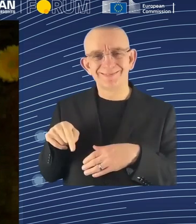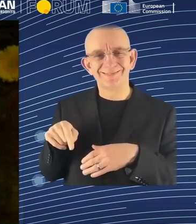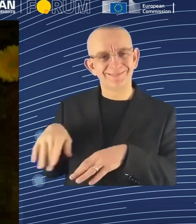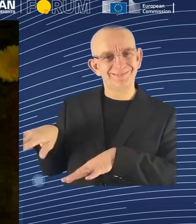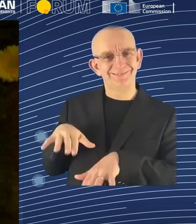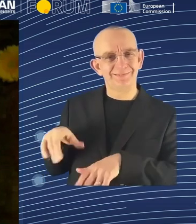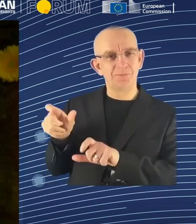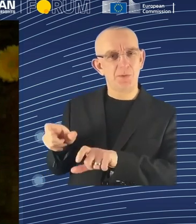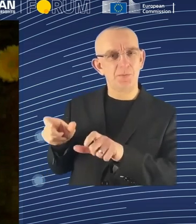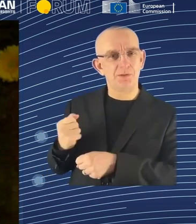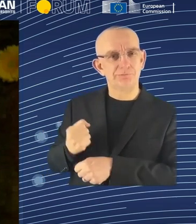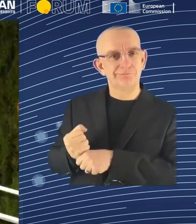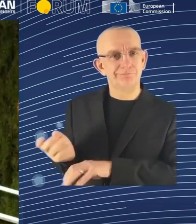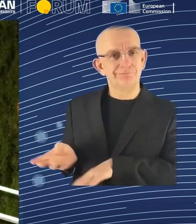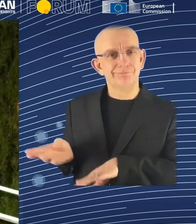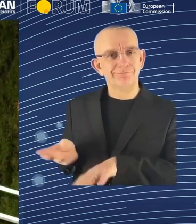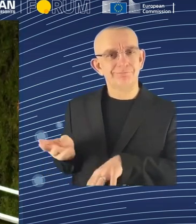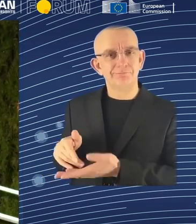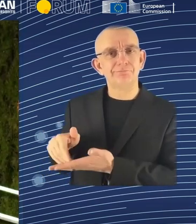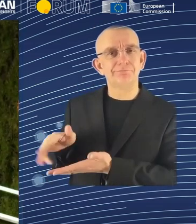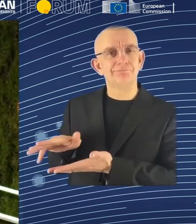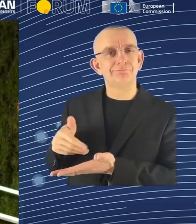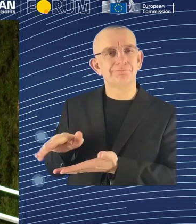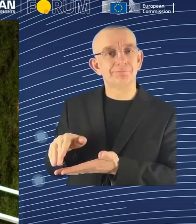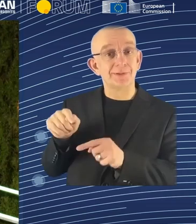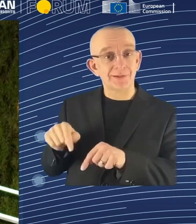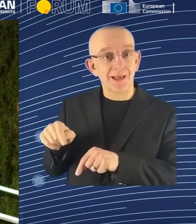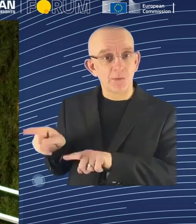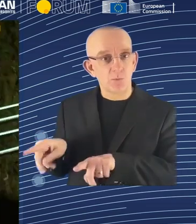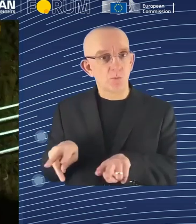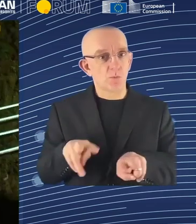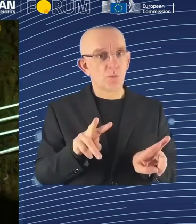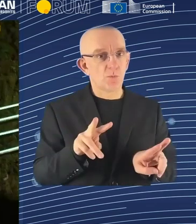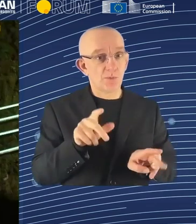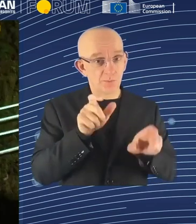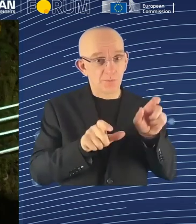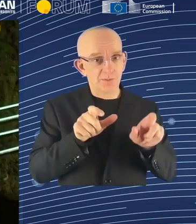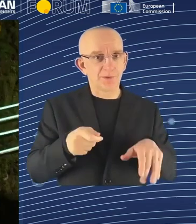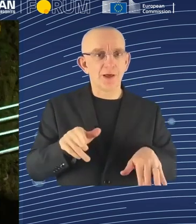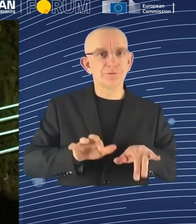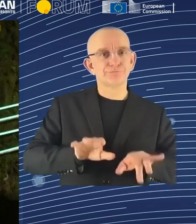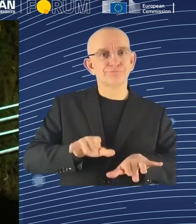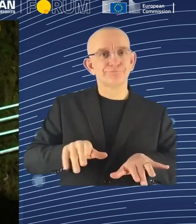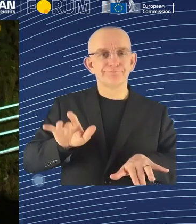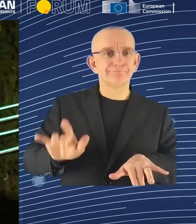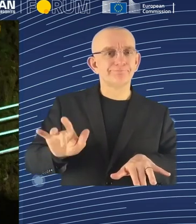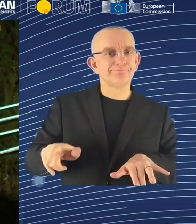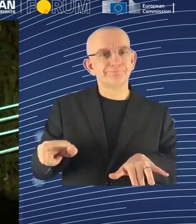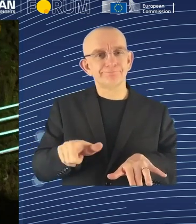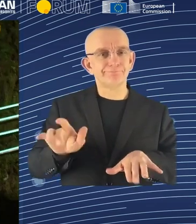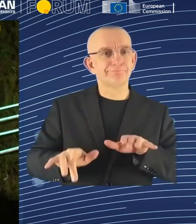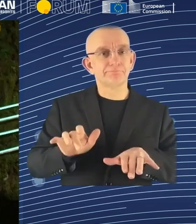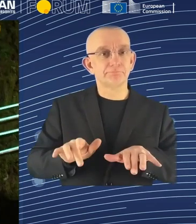initiatives, and ethical codexes. And that is what we are trying to do with the Human-Friendly Automation Initiative.